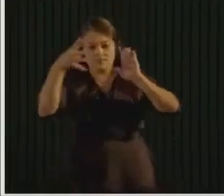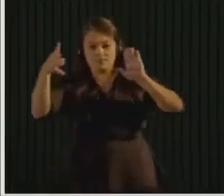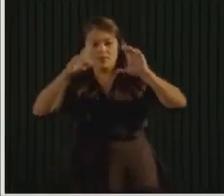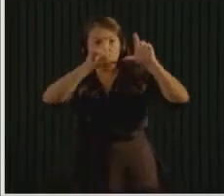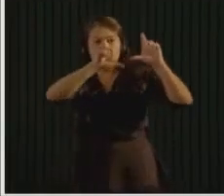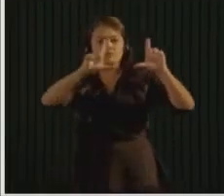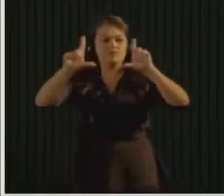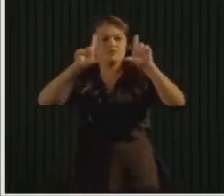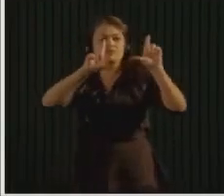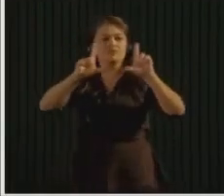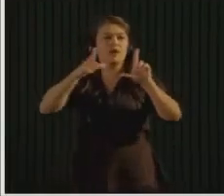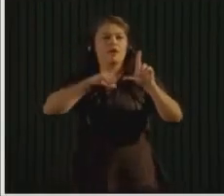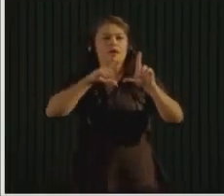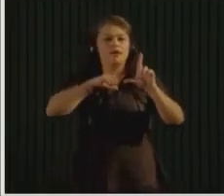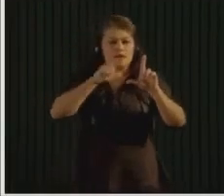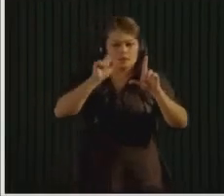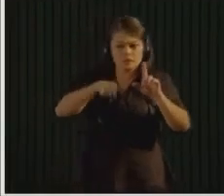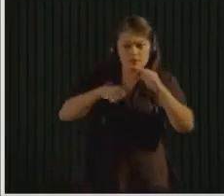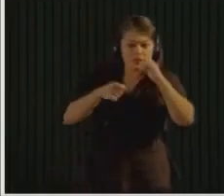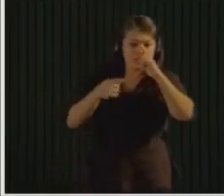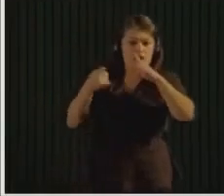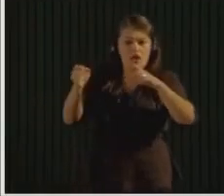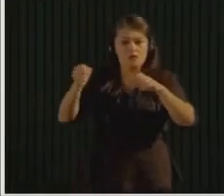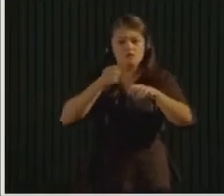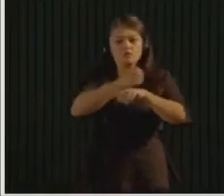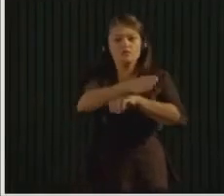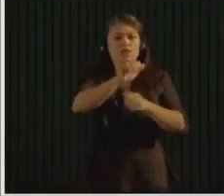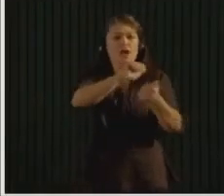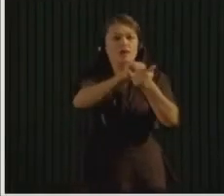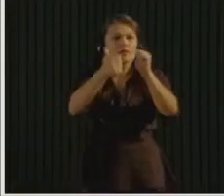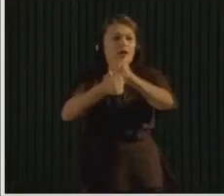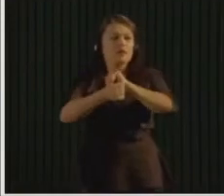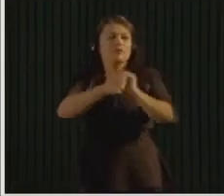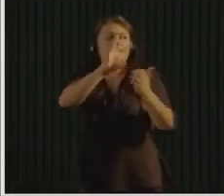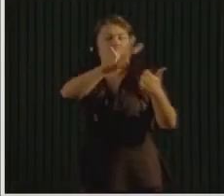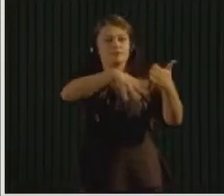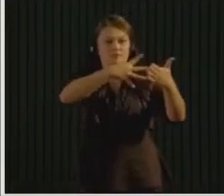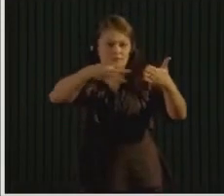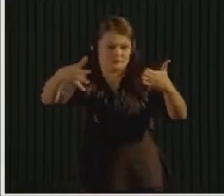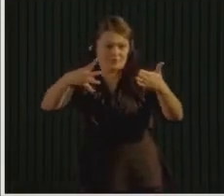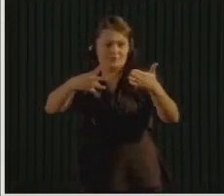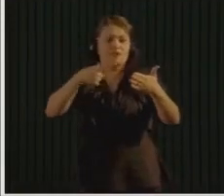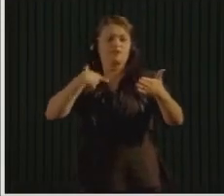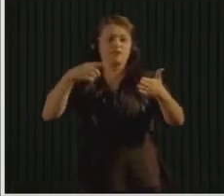put in your Zero Waste plan and you plan to implement that. We can go to the next slide.